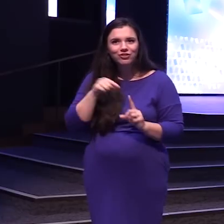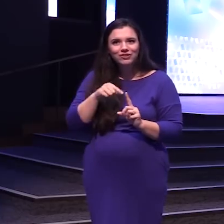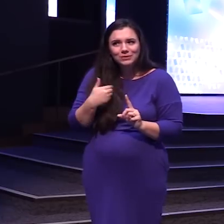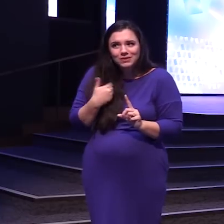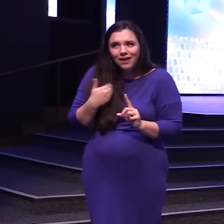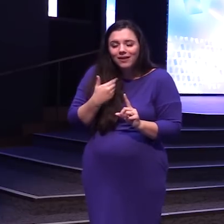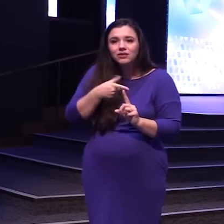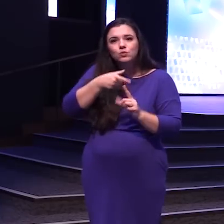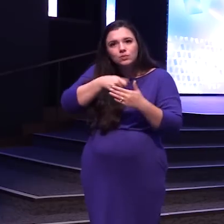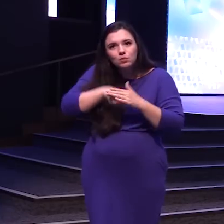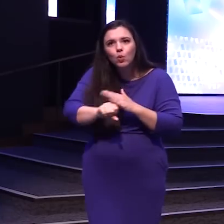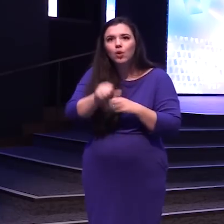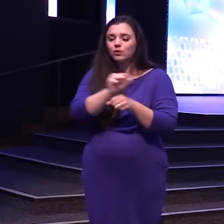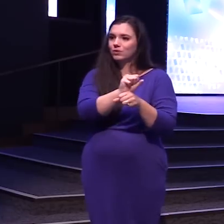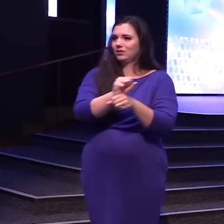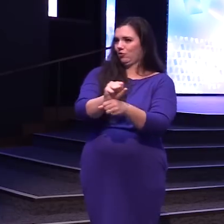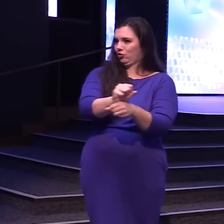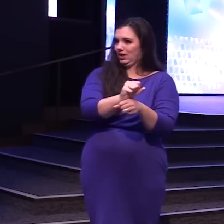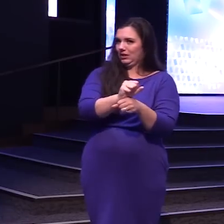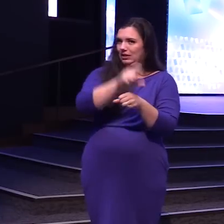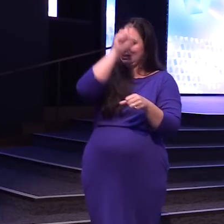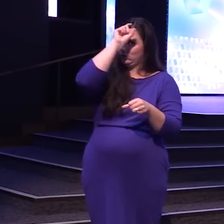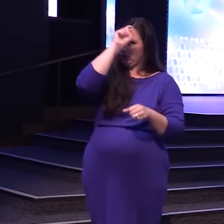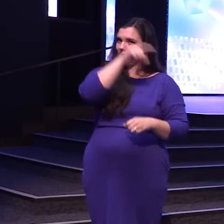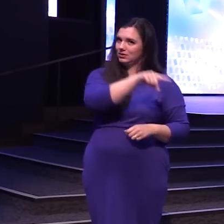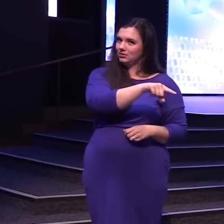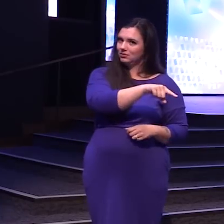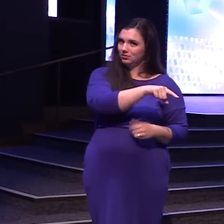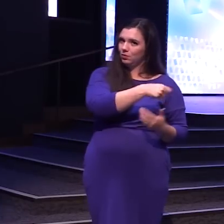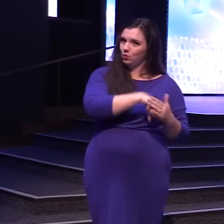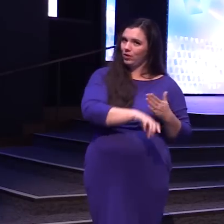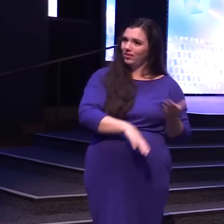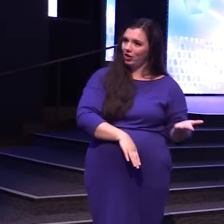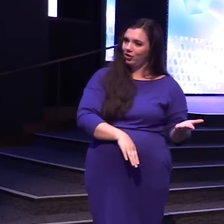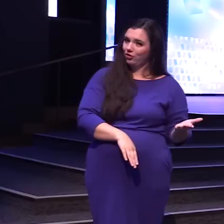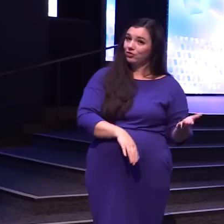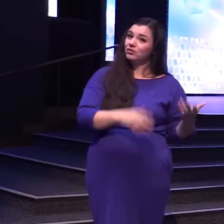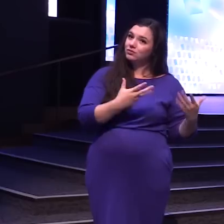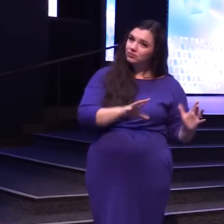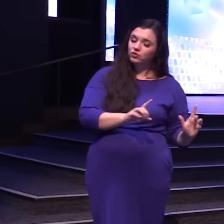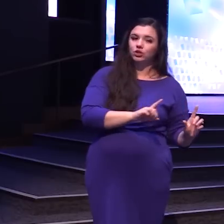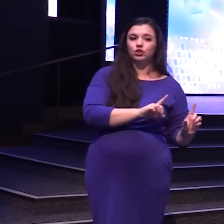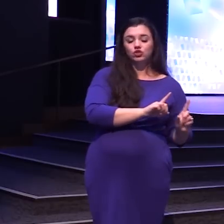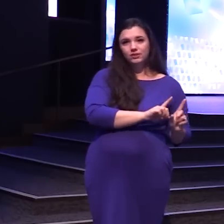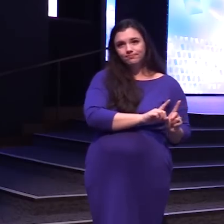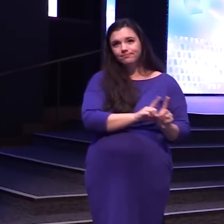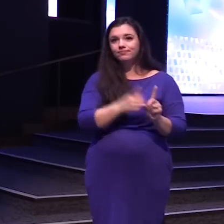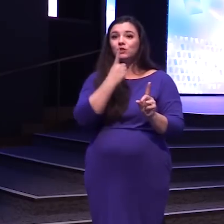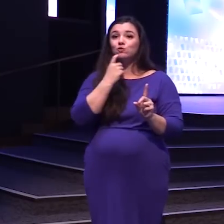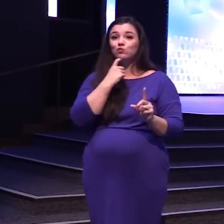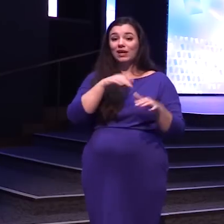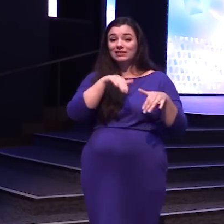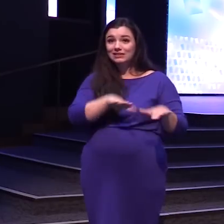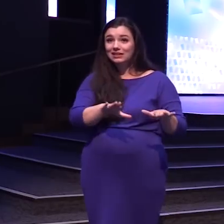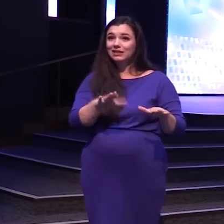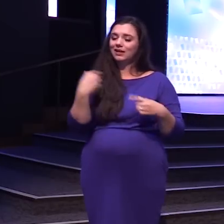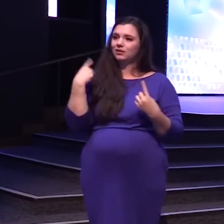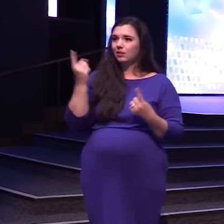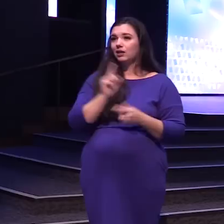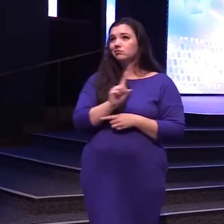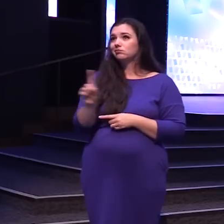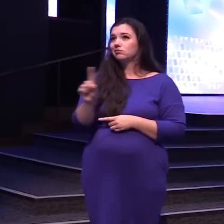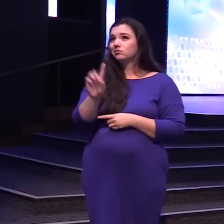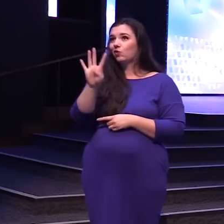He was born into captivity In Egypt Then he was You know Taken through the Red Sea And now he's been Wandering for the past